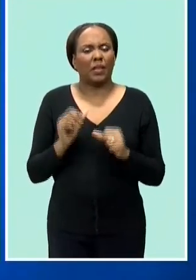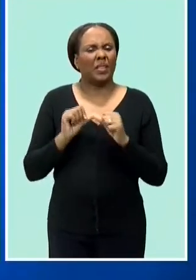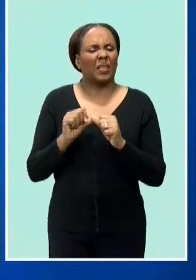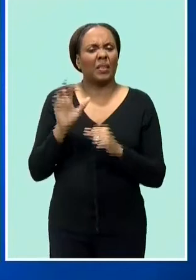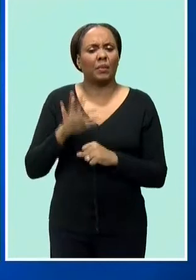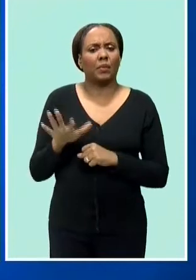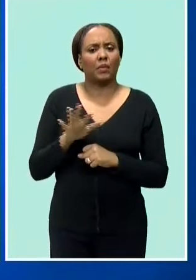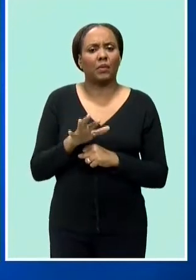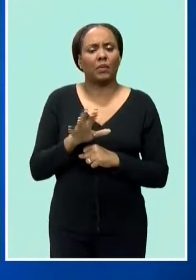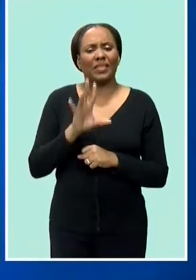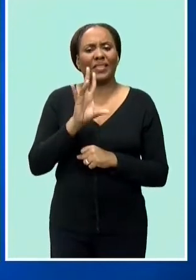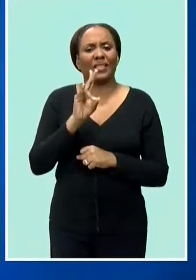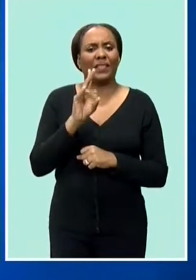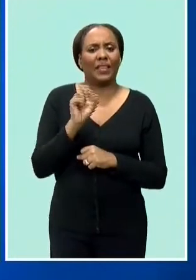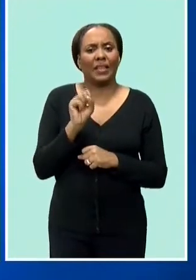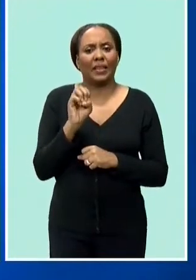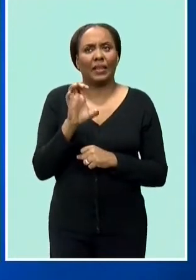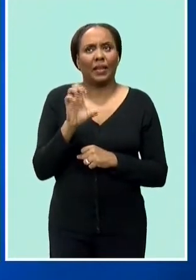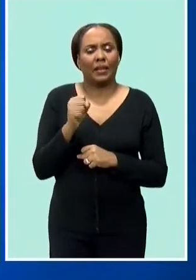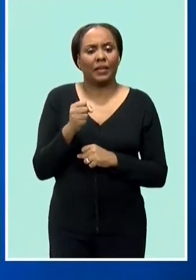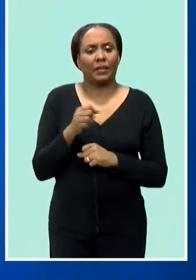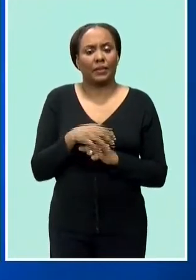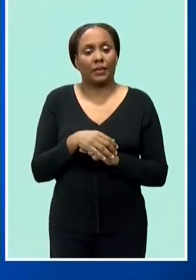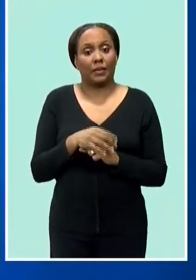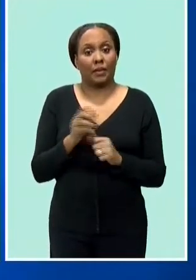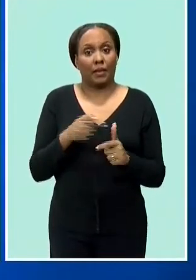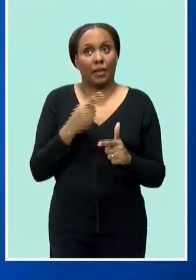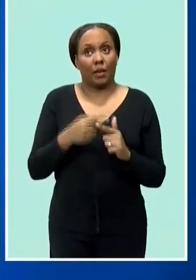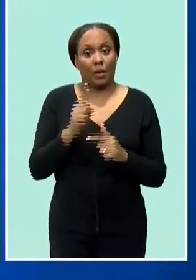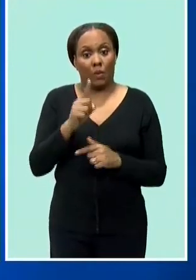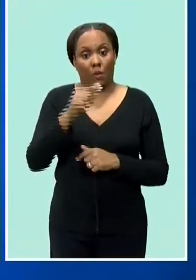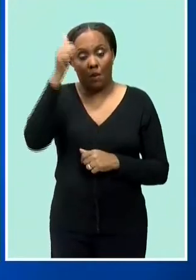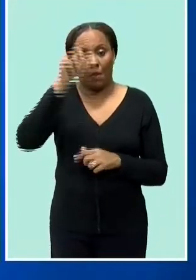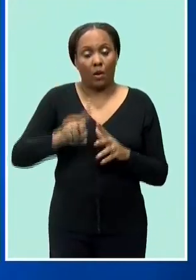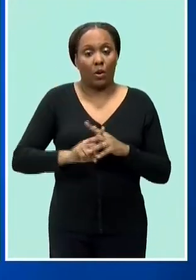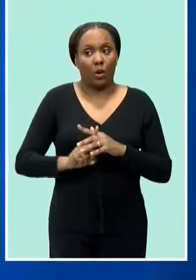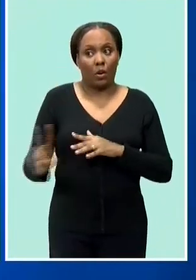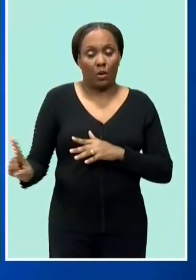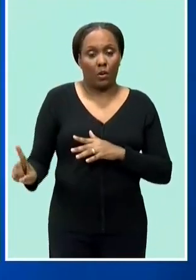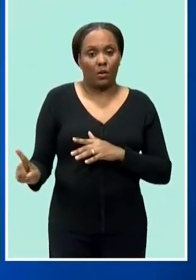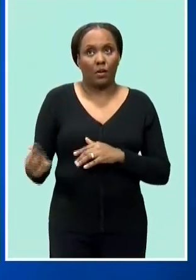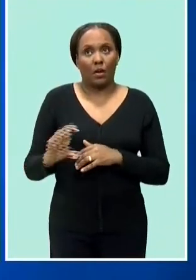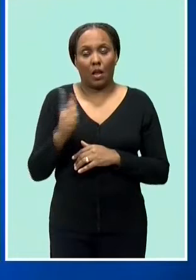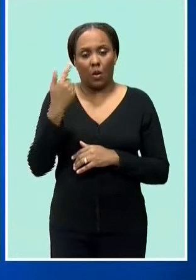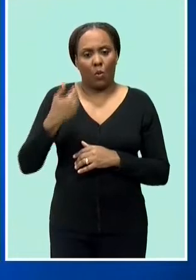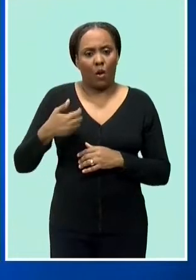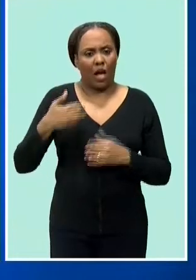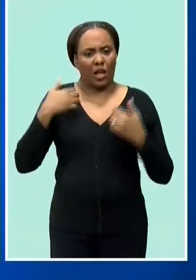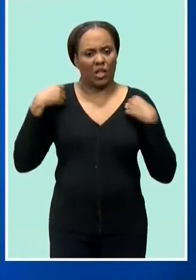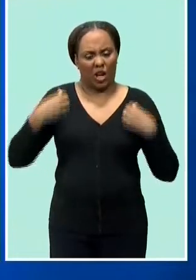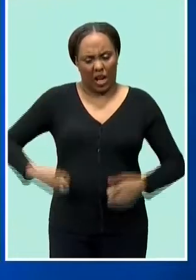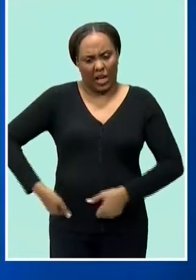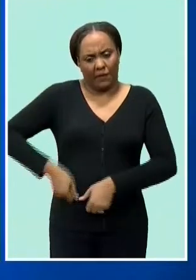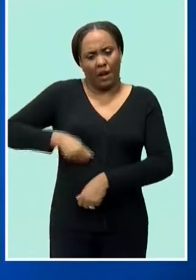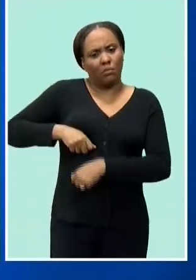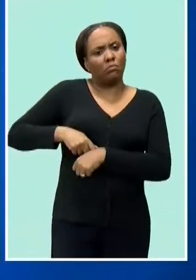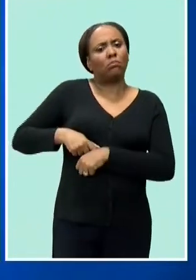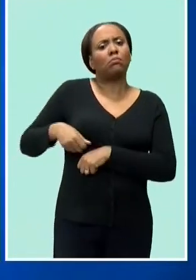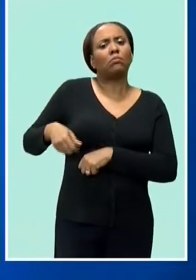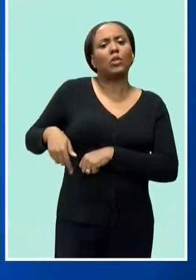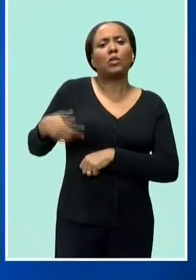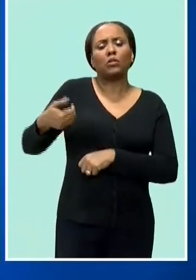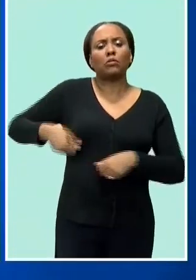approximately seven seconds before one of the men ran off and another while lifting his shirt as if to show the guards he was